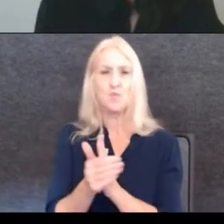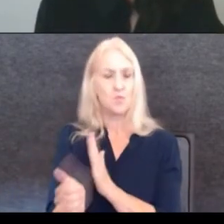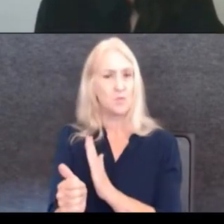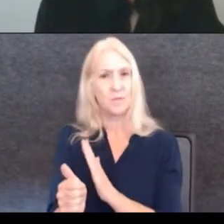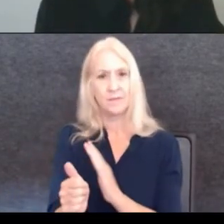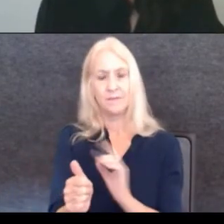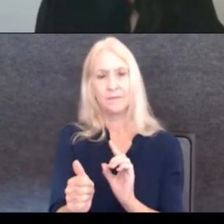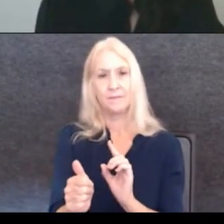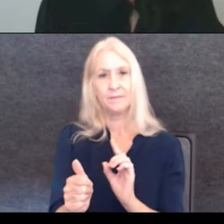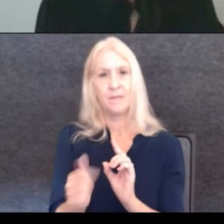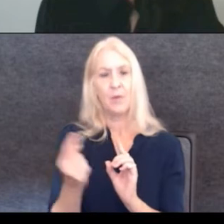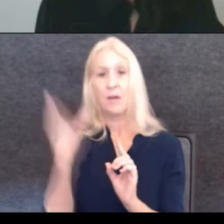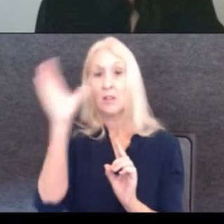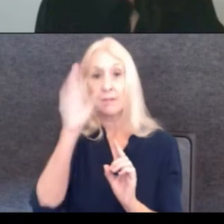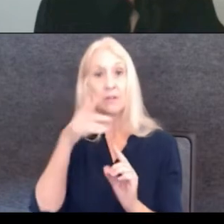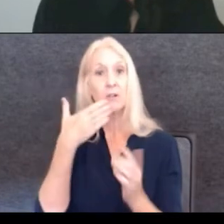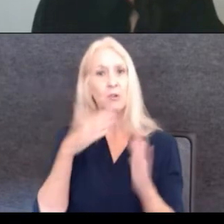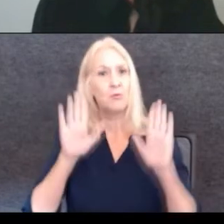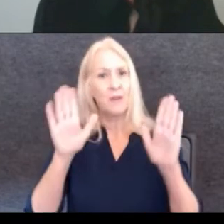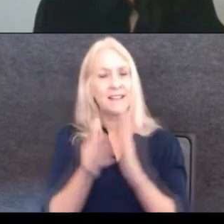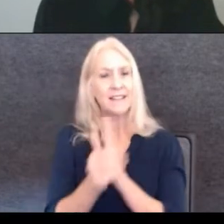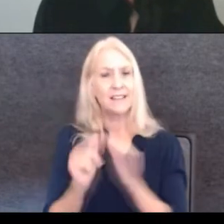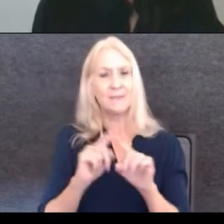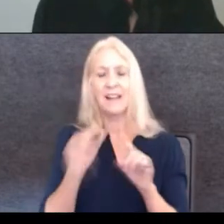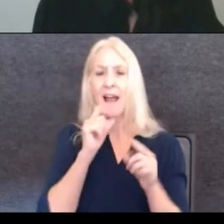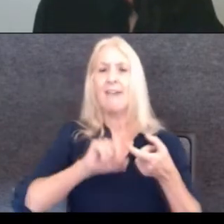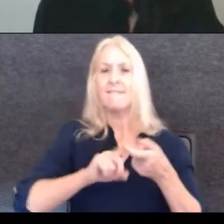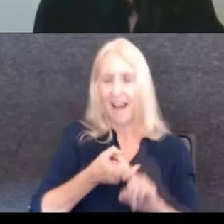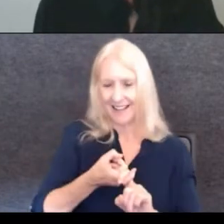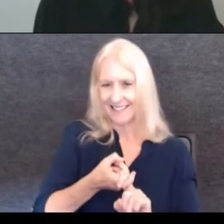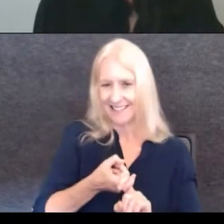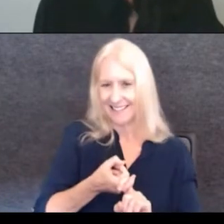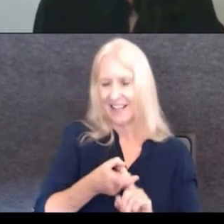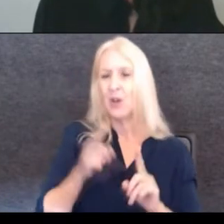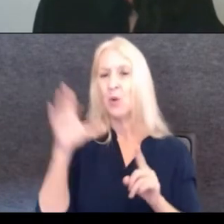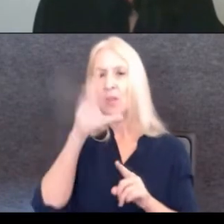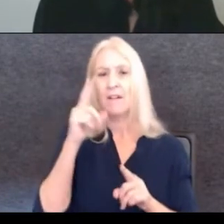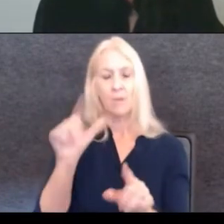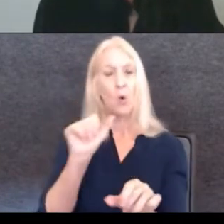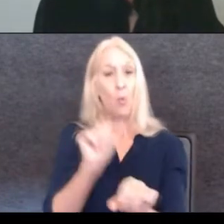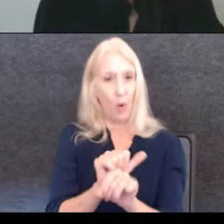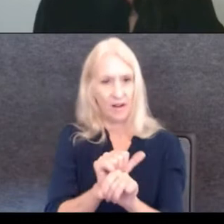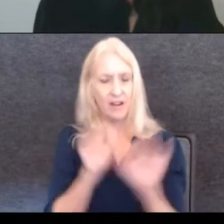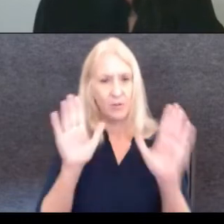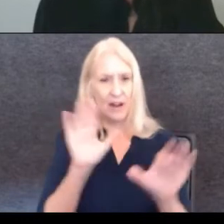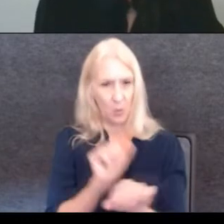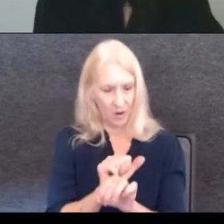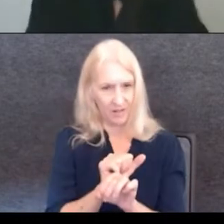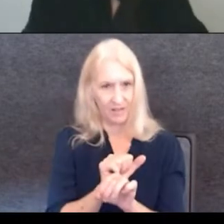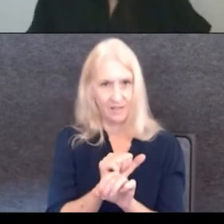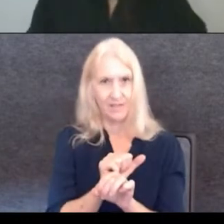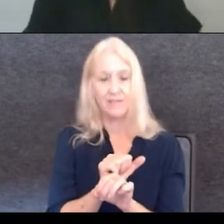we always look for great talent, but we don't look for friends of friends. We just look for great work. That's just the way it is. Right. So,